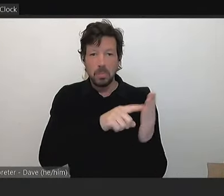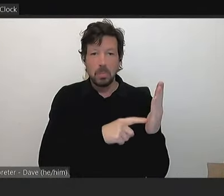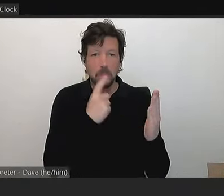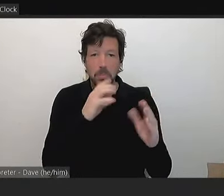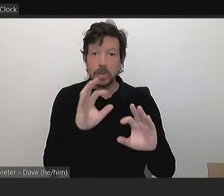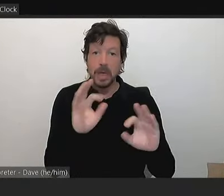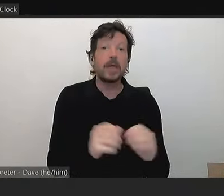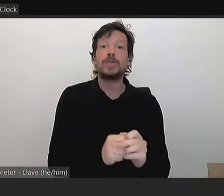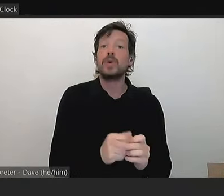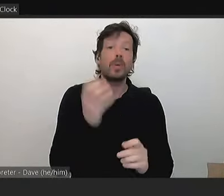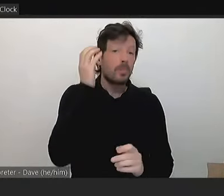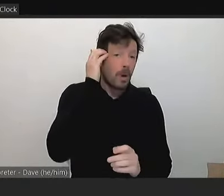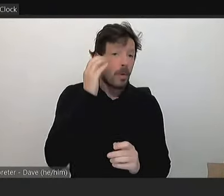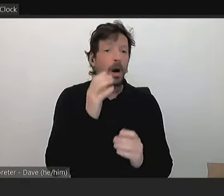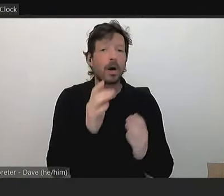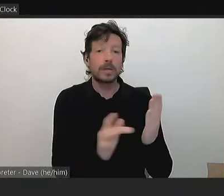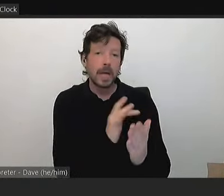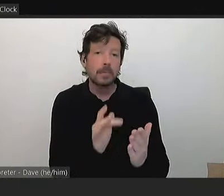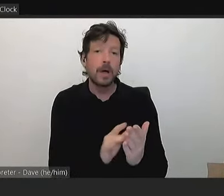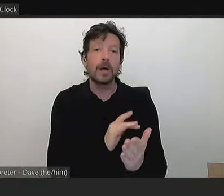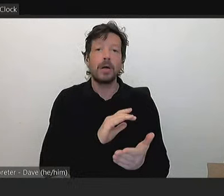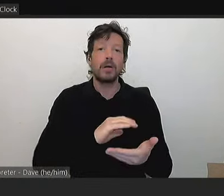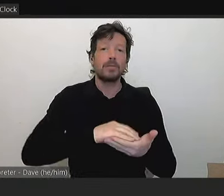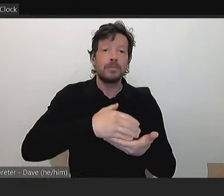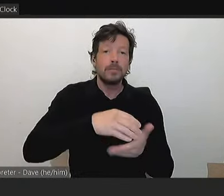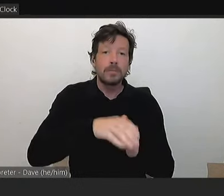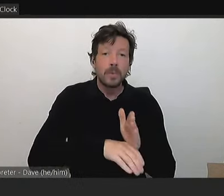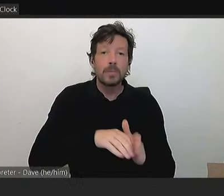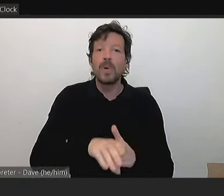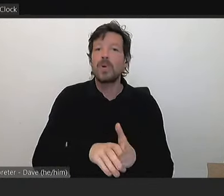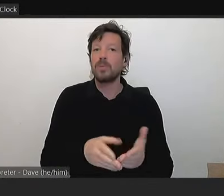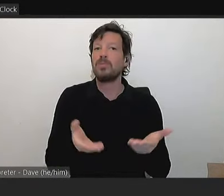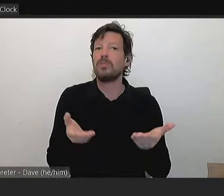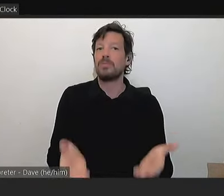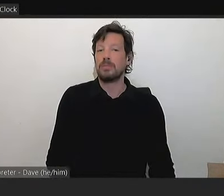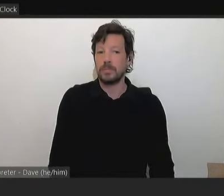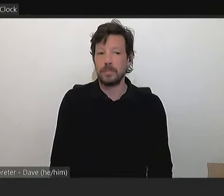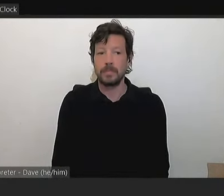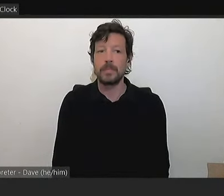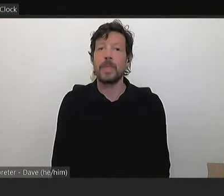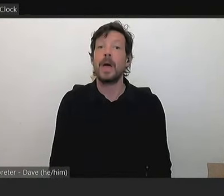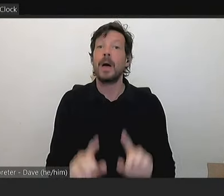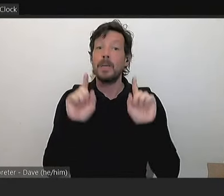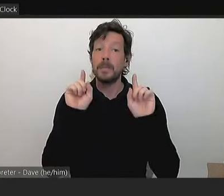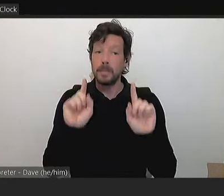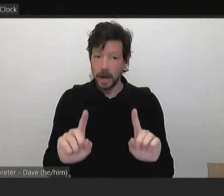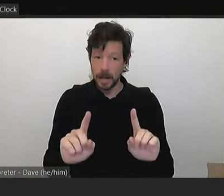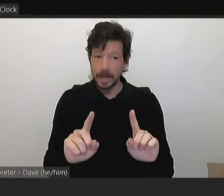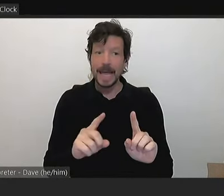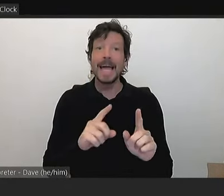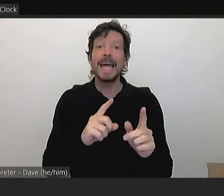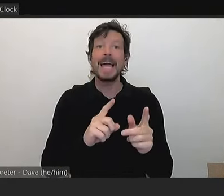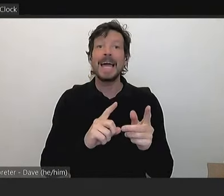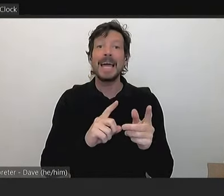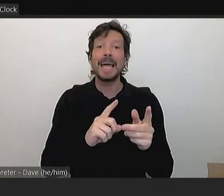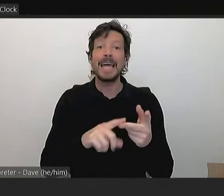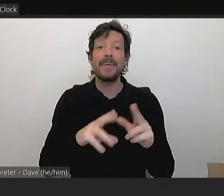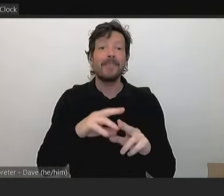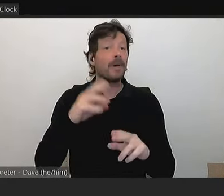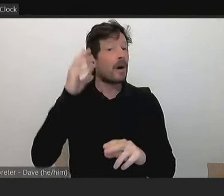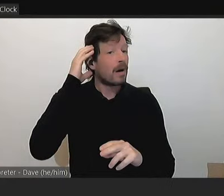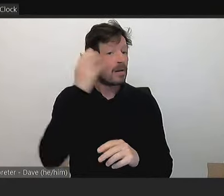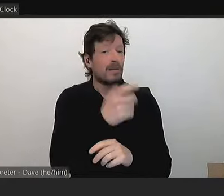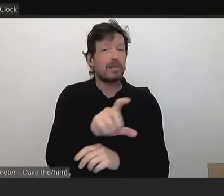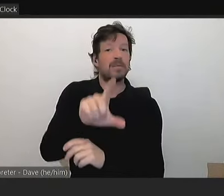or a computer, in a Council meeting. What is prohibited is the use of any of those devices to take photographs during the Chamber